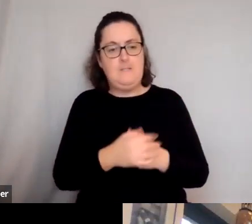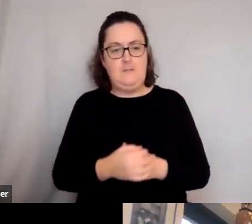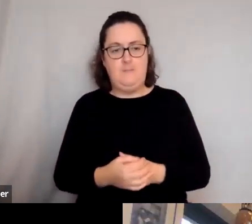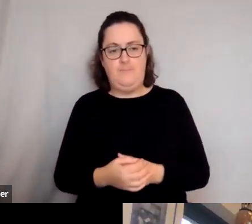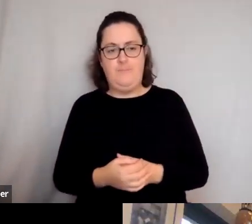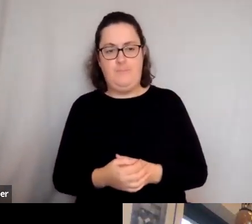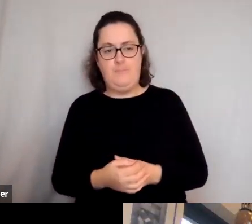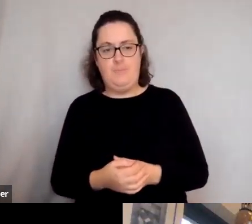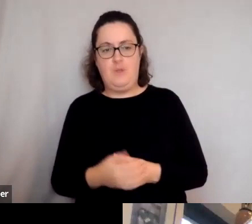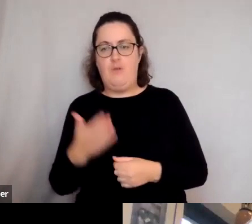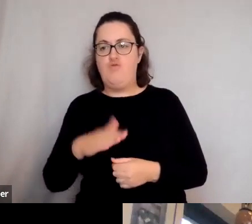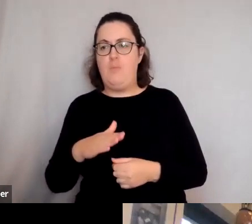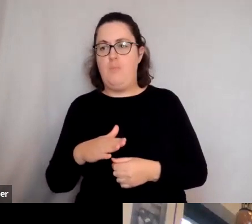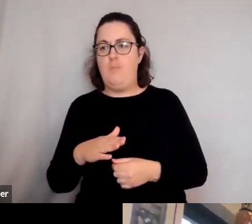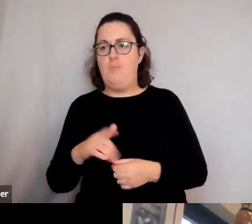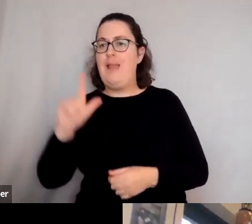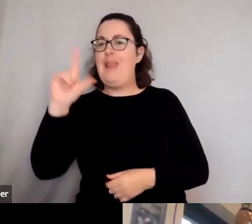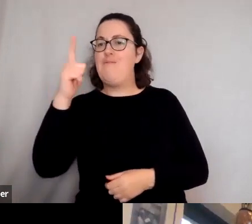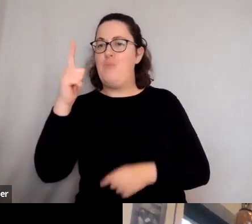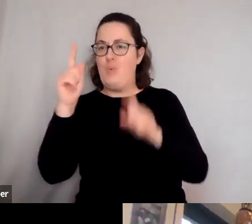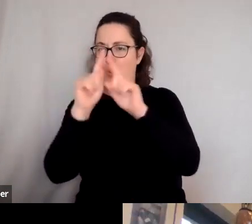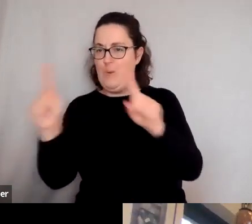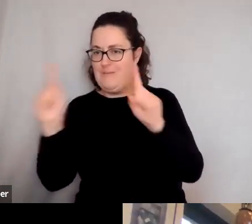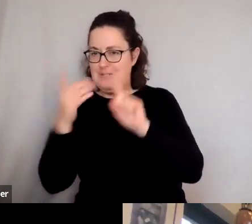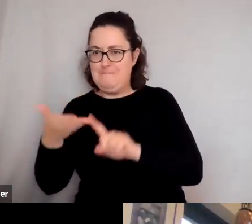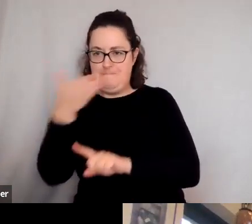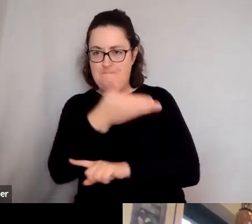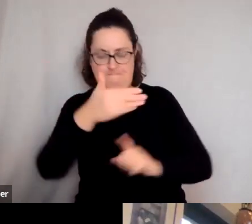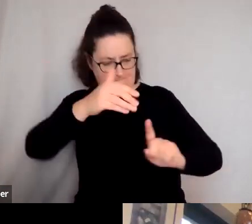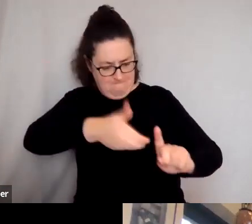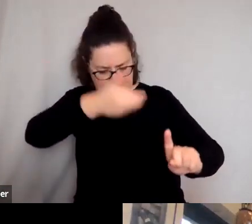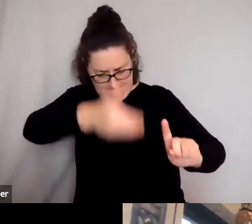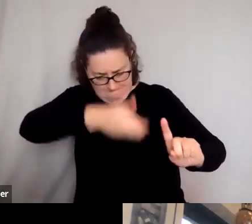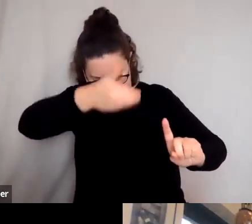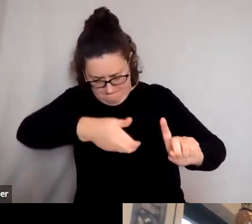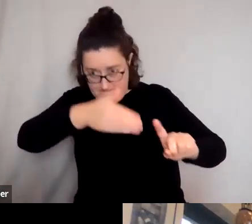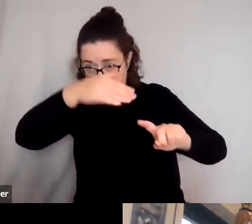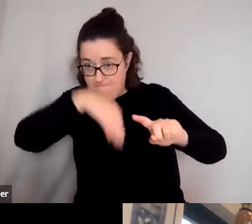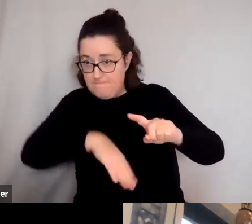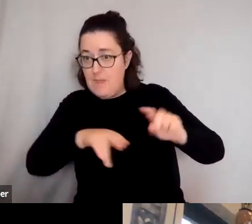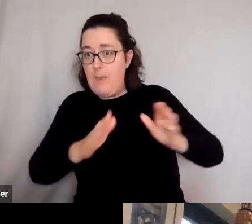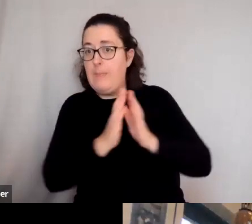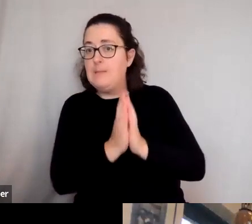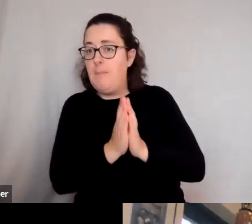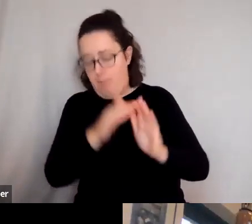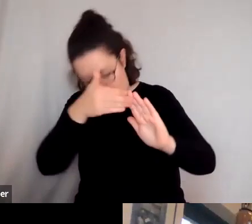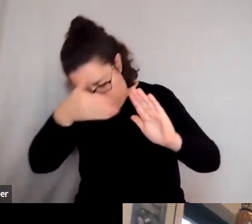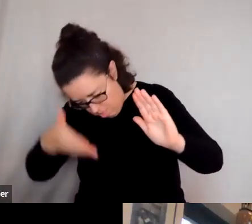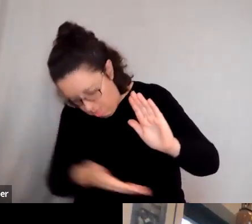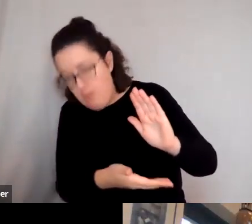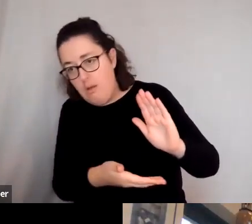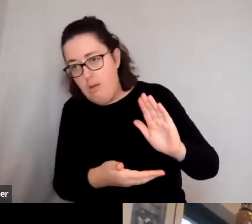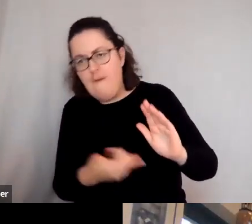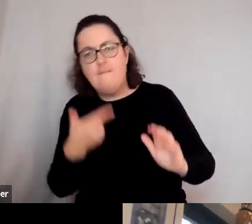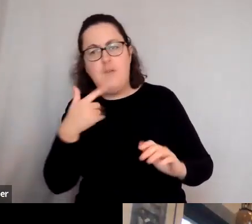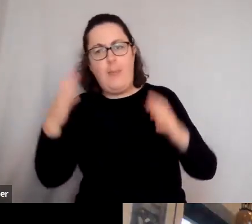picture them from the University of Liverpool, go and dig up the city of Meroi and under the temple steps, they find the